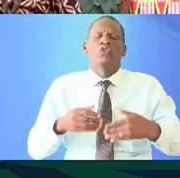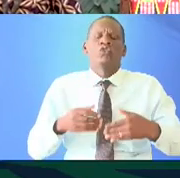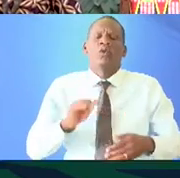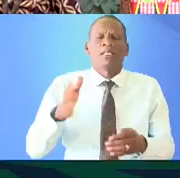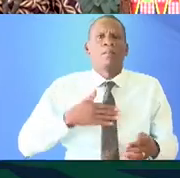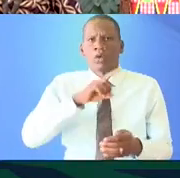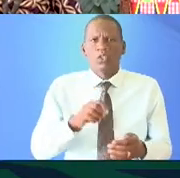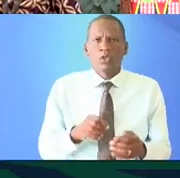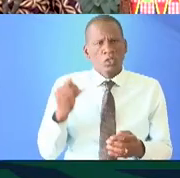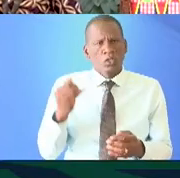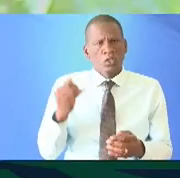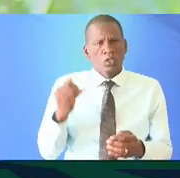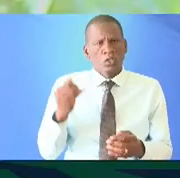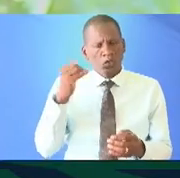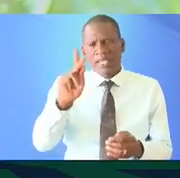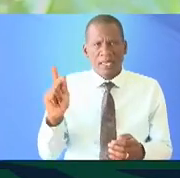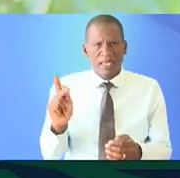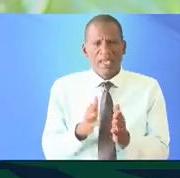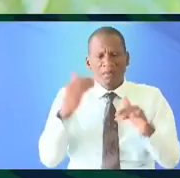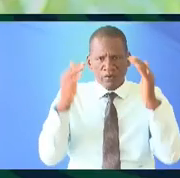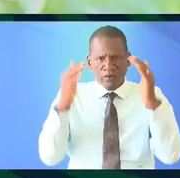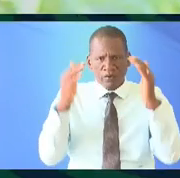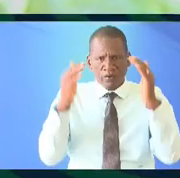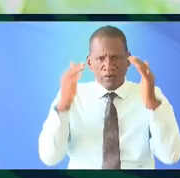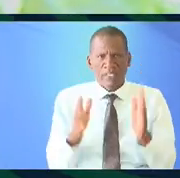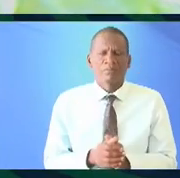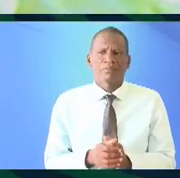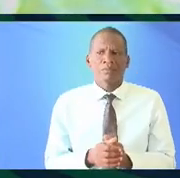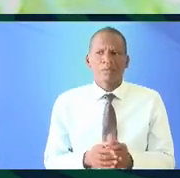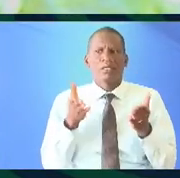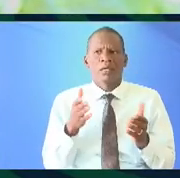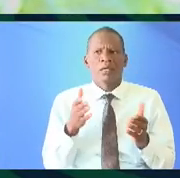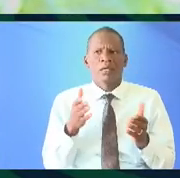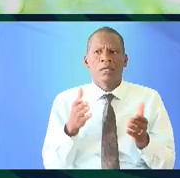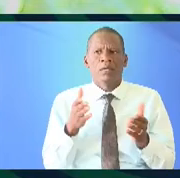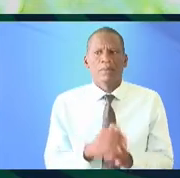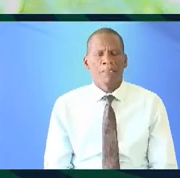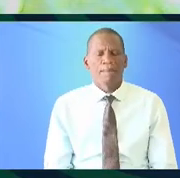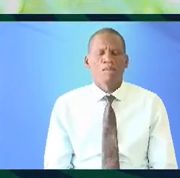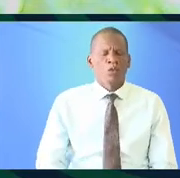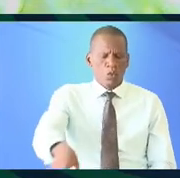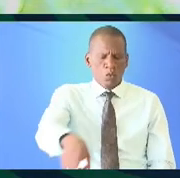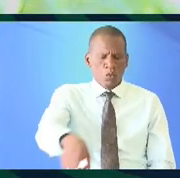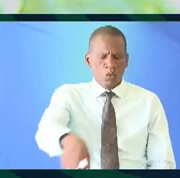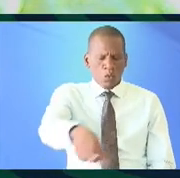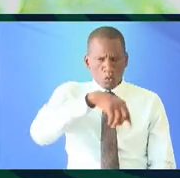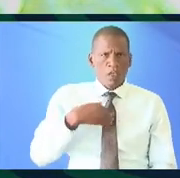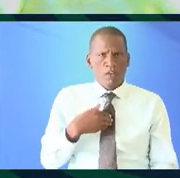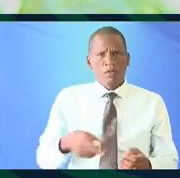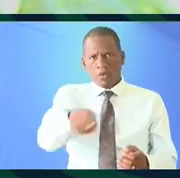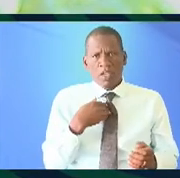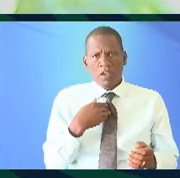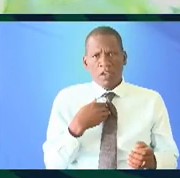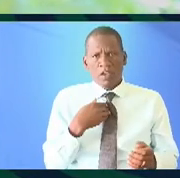question to thoughts to KK and prof these there